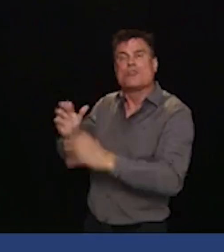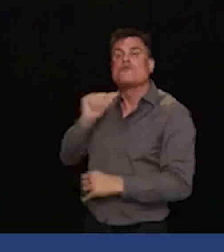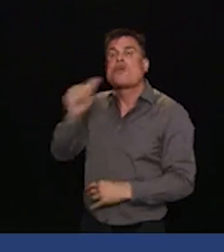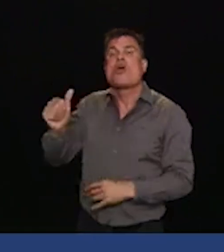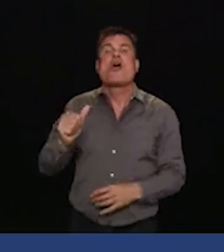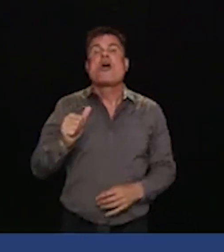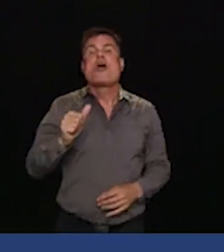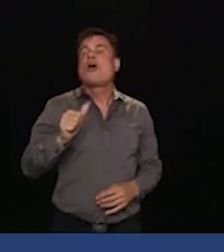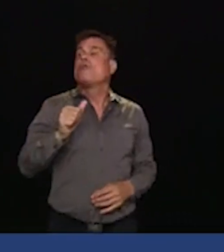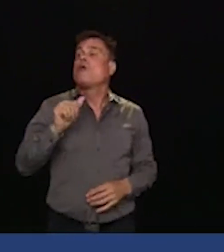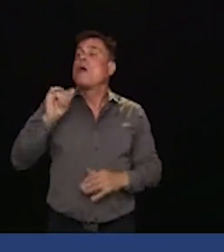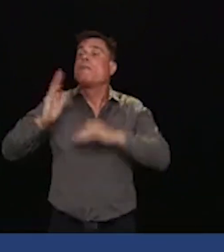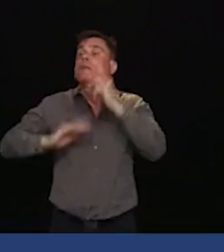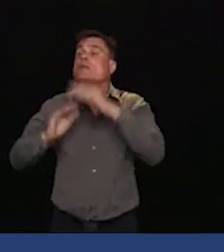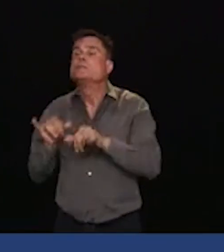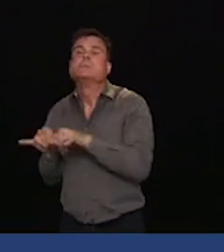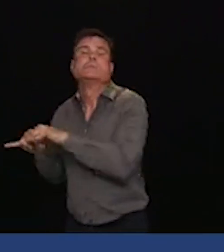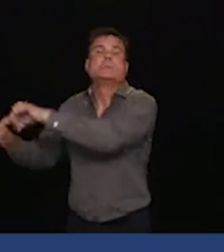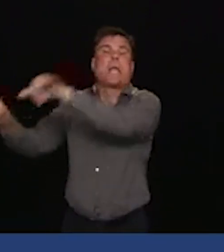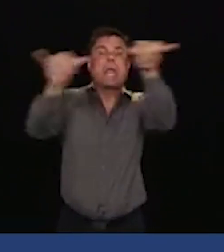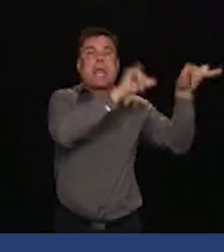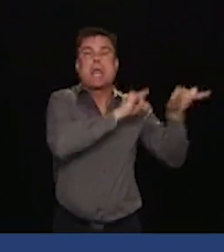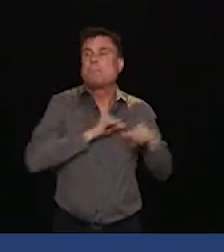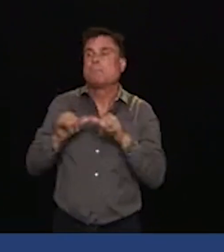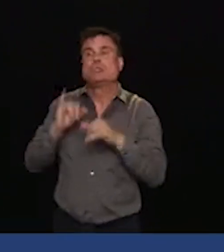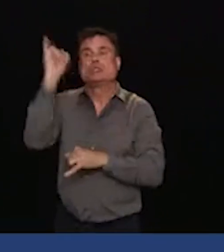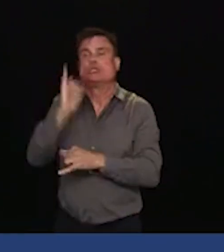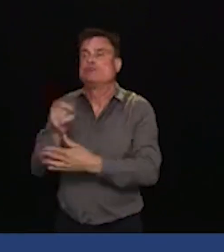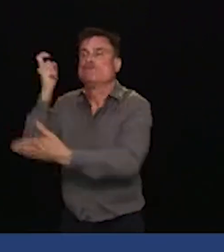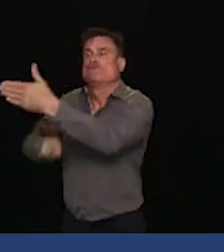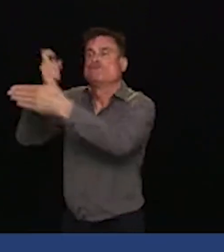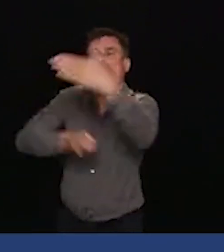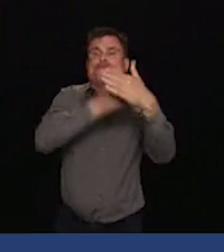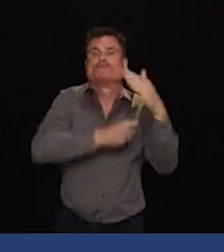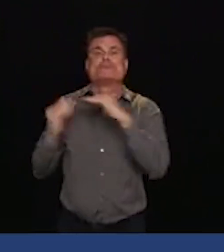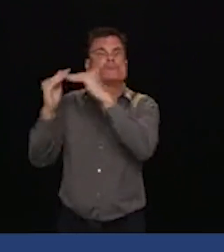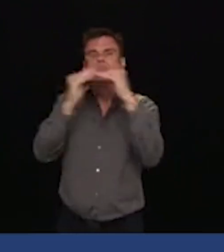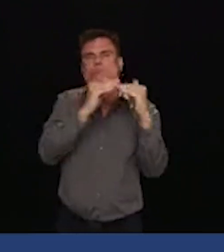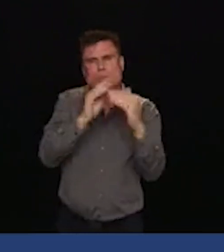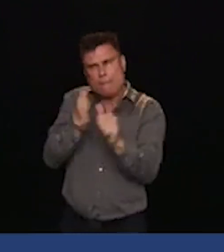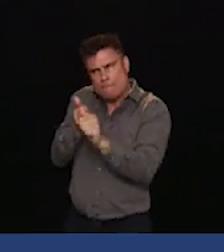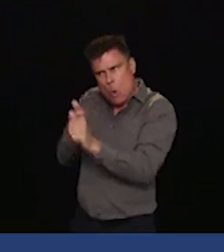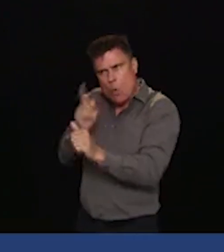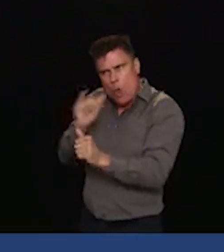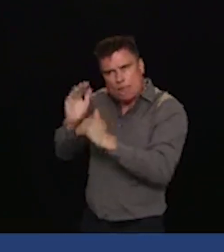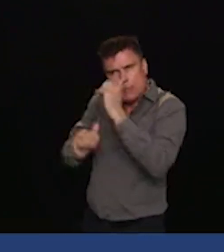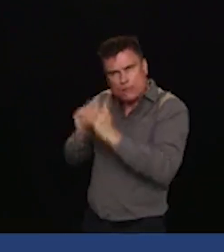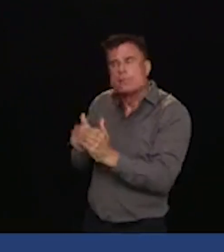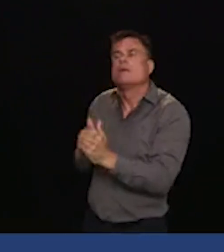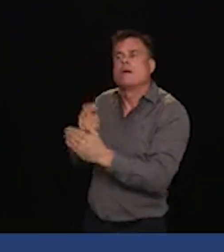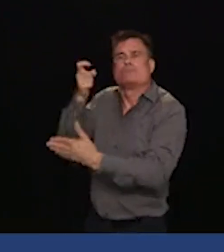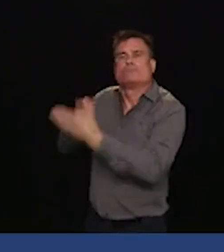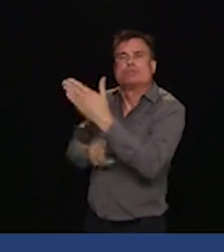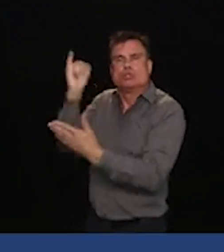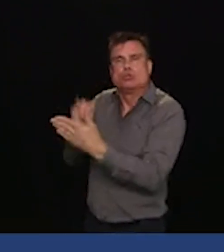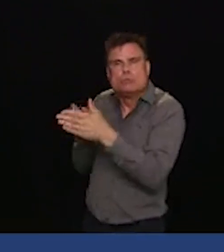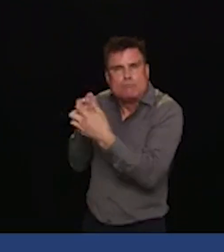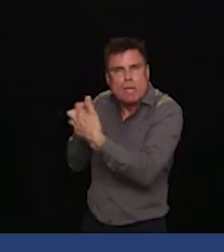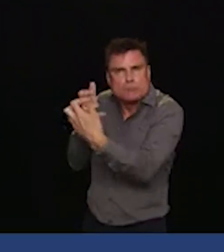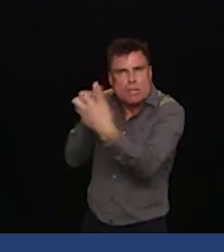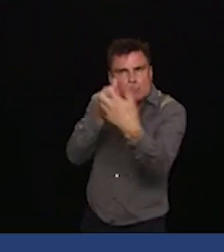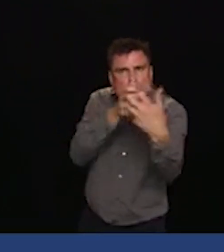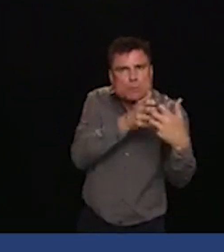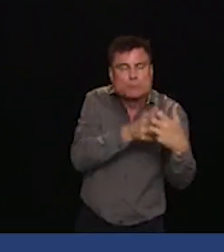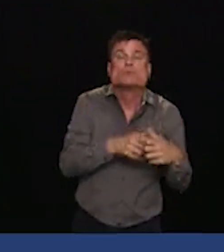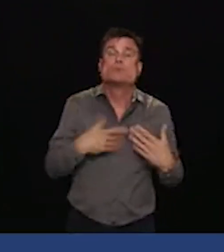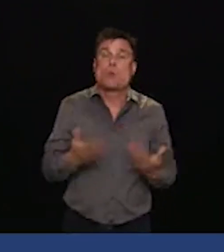is a free market industry. Everyone acknowledges that. But we do have conditions within our legislation and within our industries that are